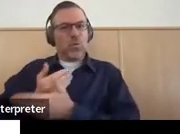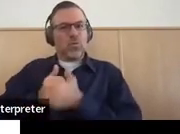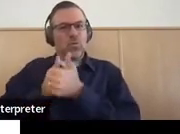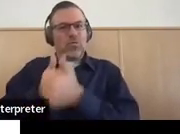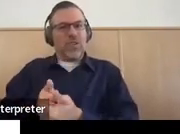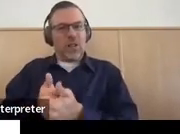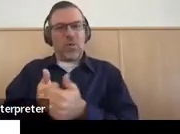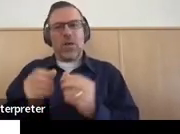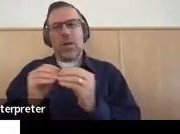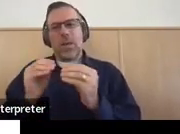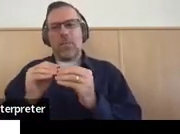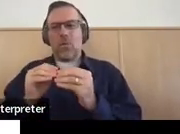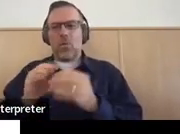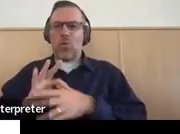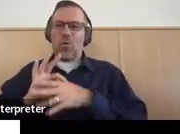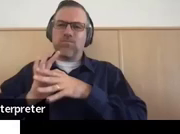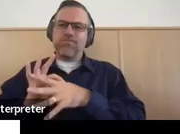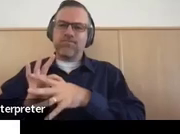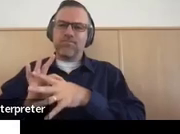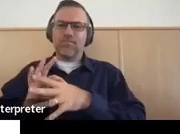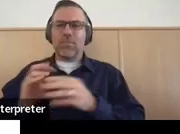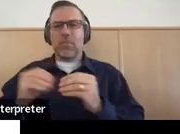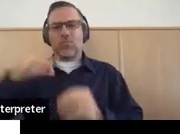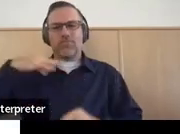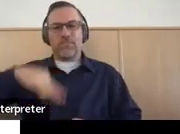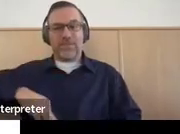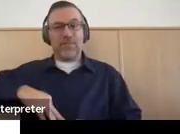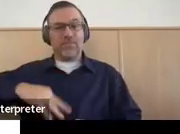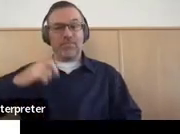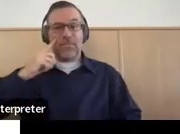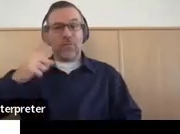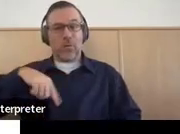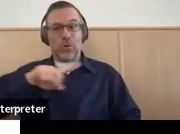it more meaty and more useful for you guys.